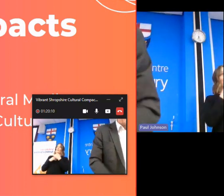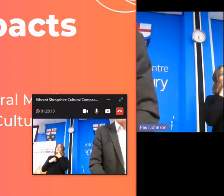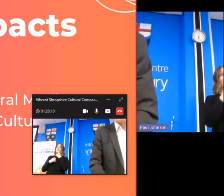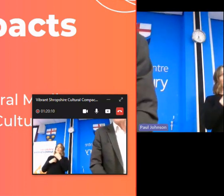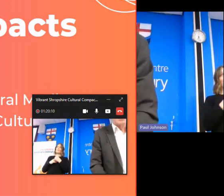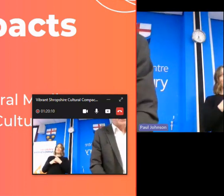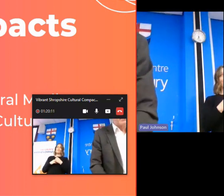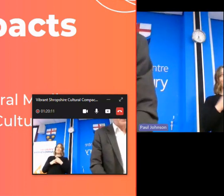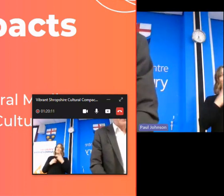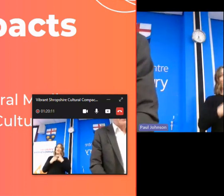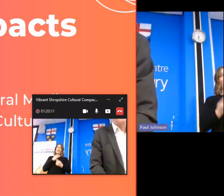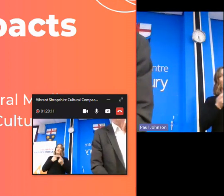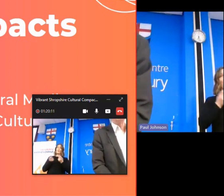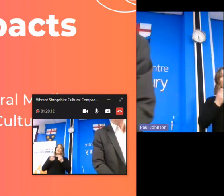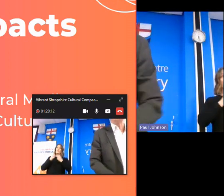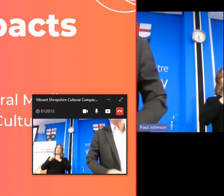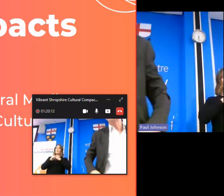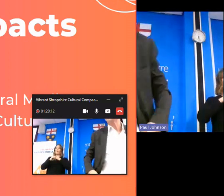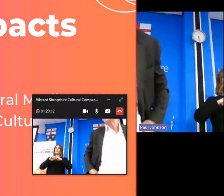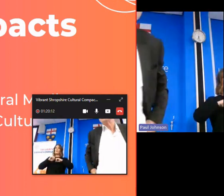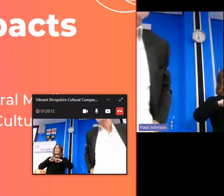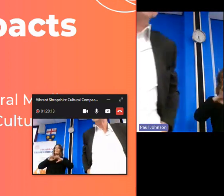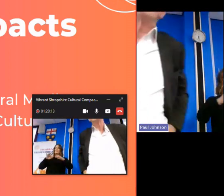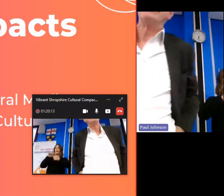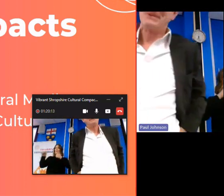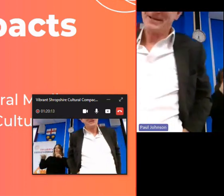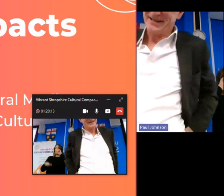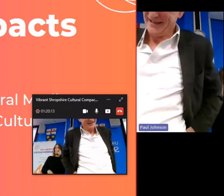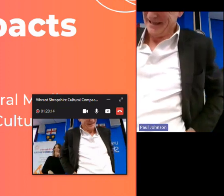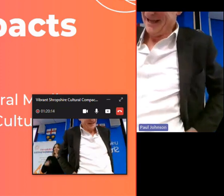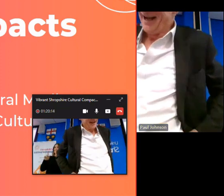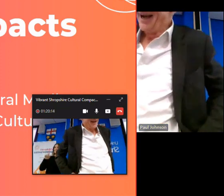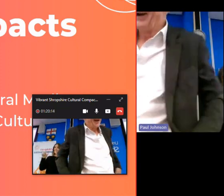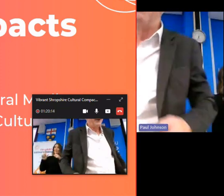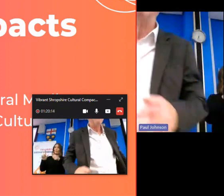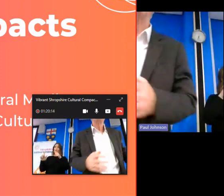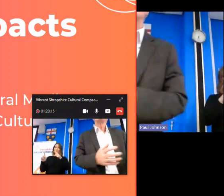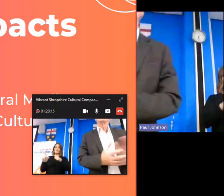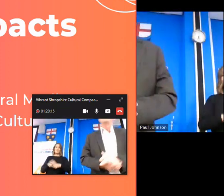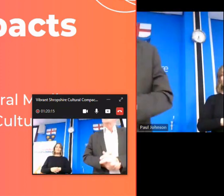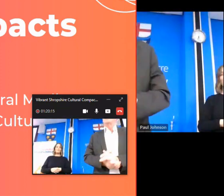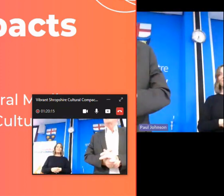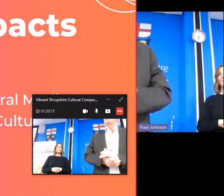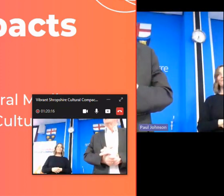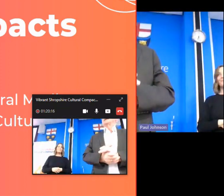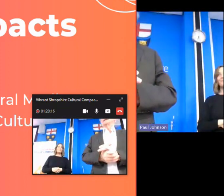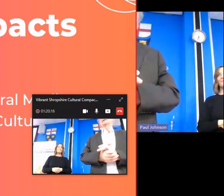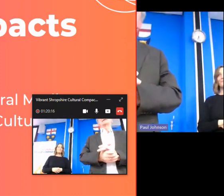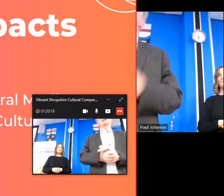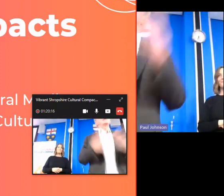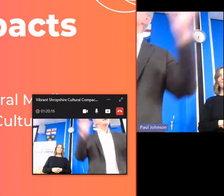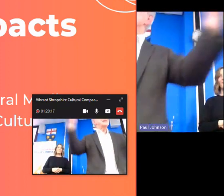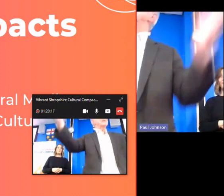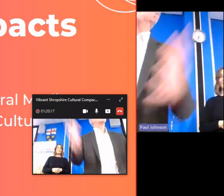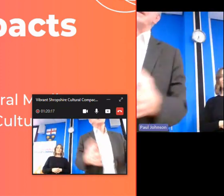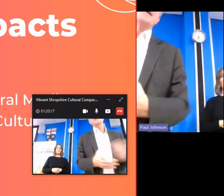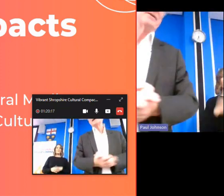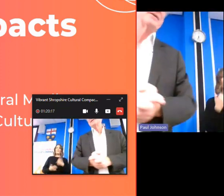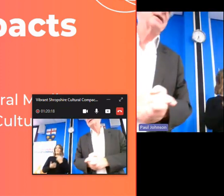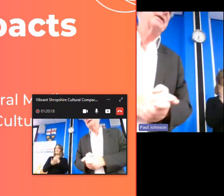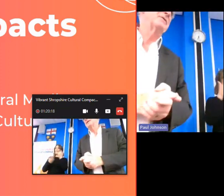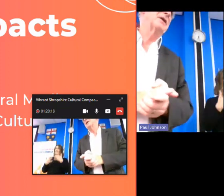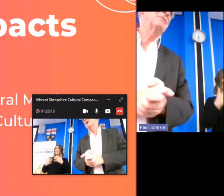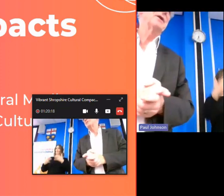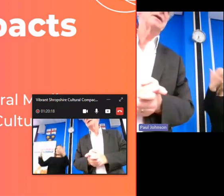only run a media company and i can hardly turn the tv on um uh a fantastic